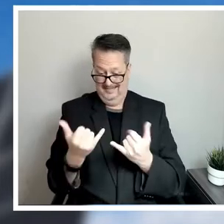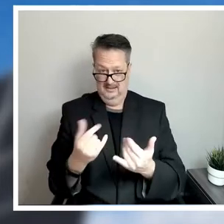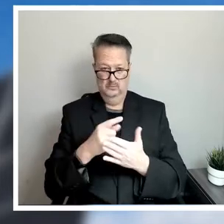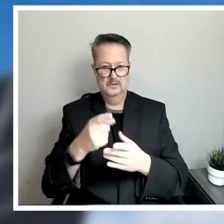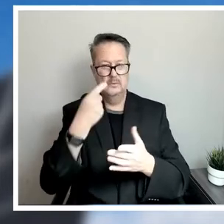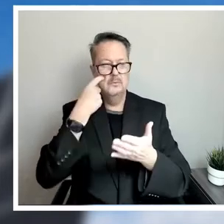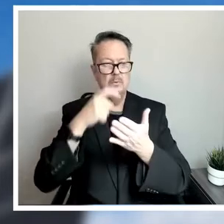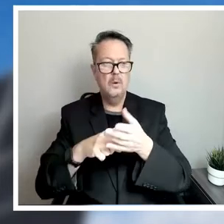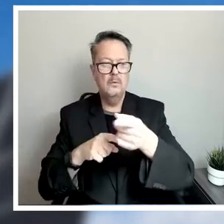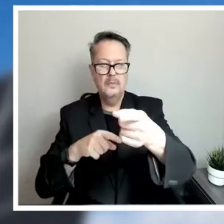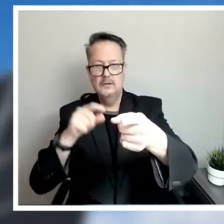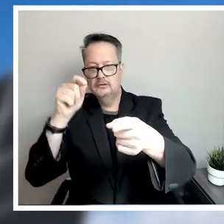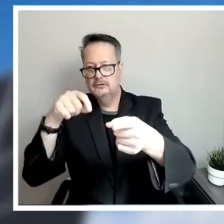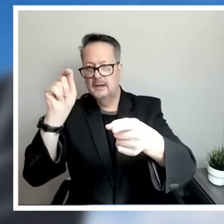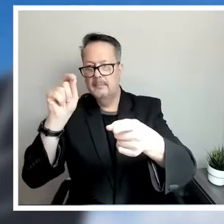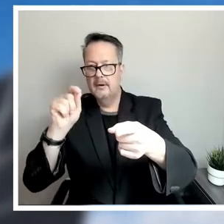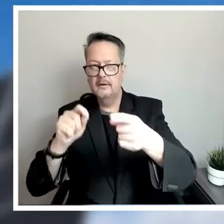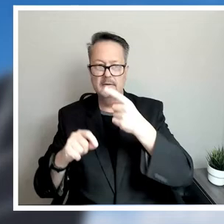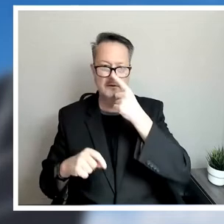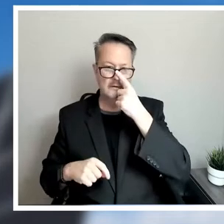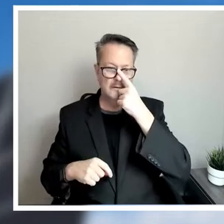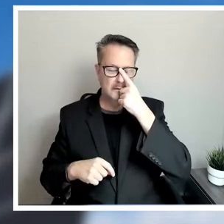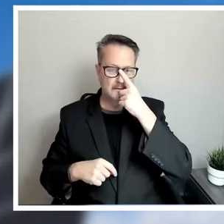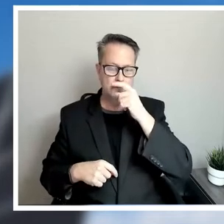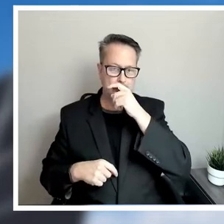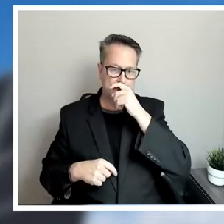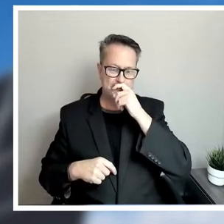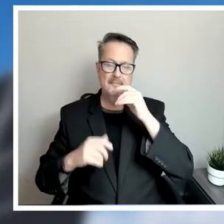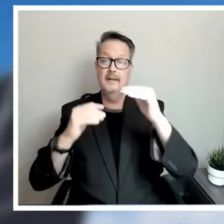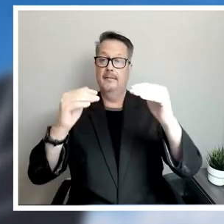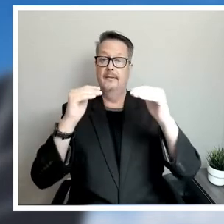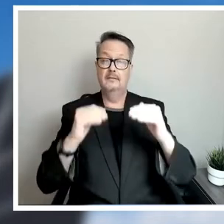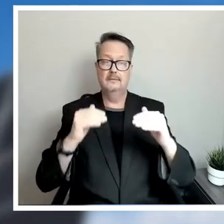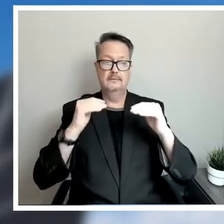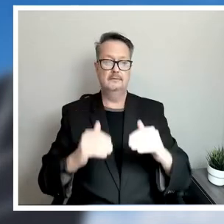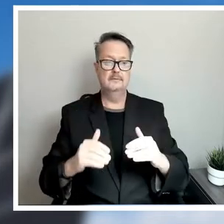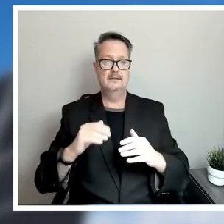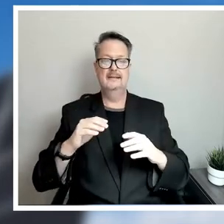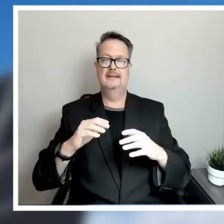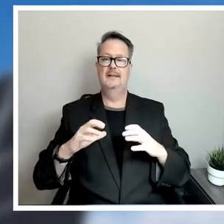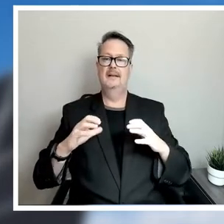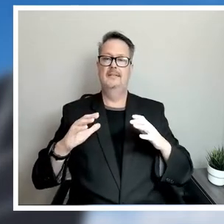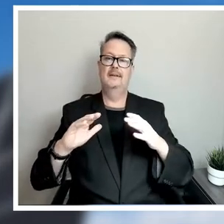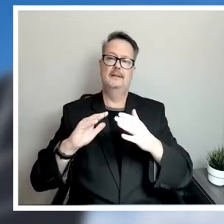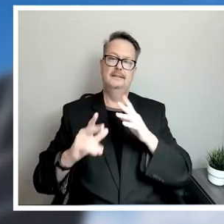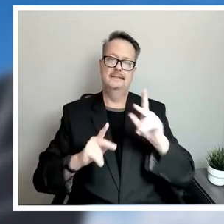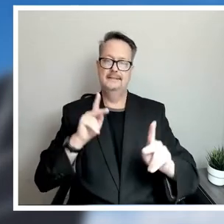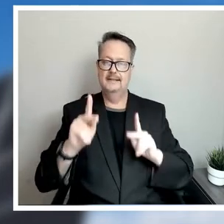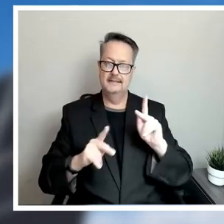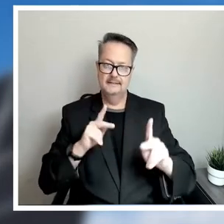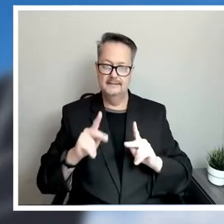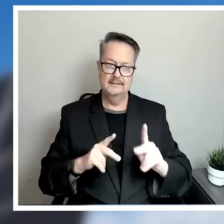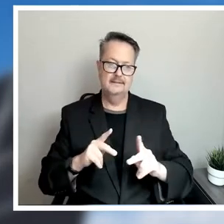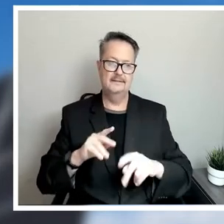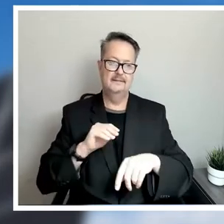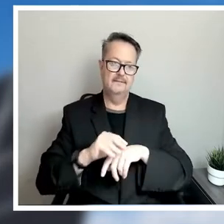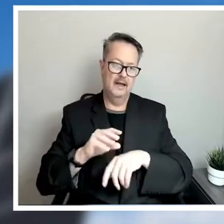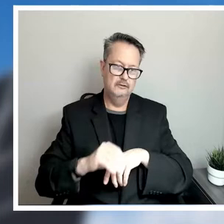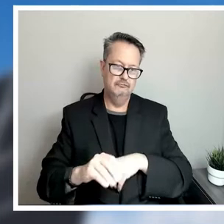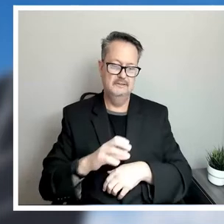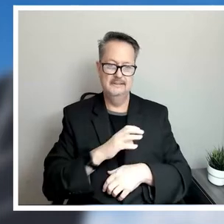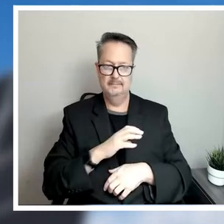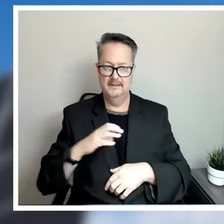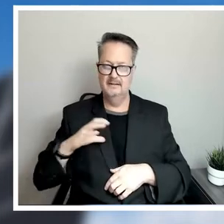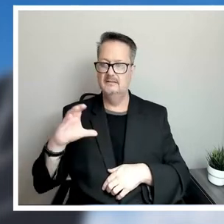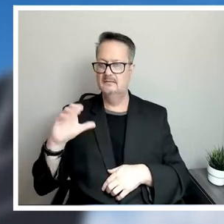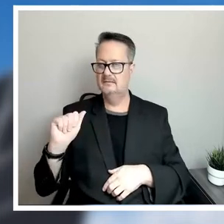with the the check mark and then going down the citizens advisory committee we just met with them last week